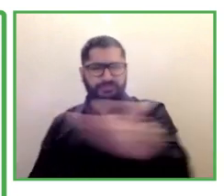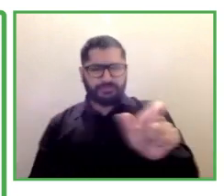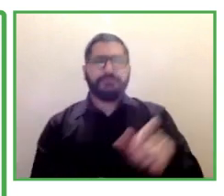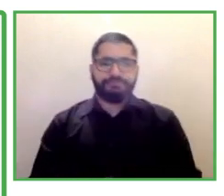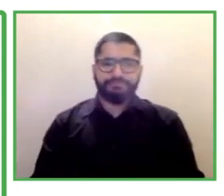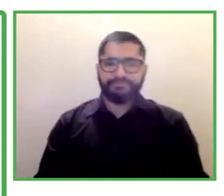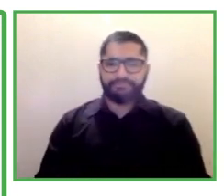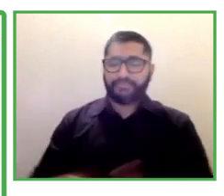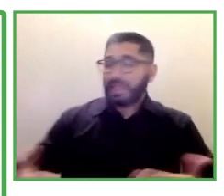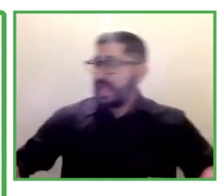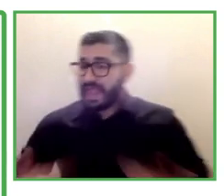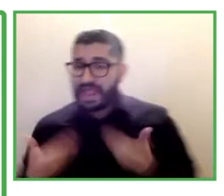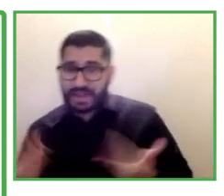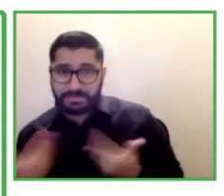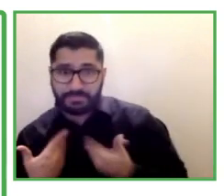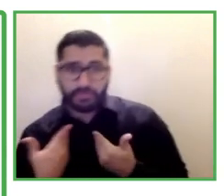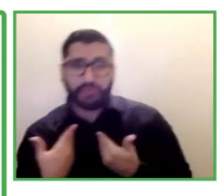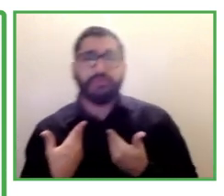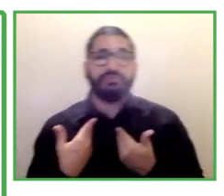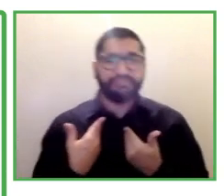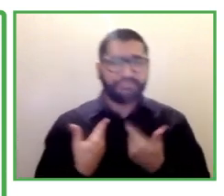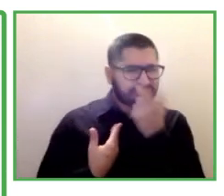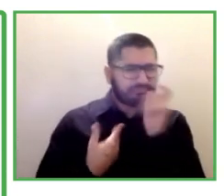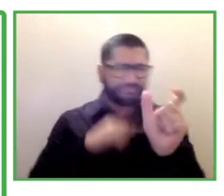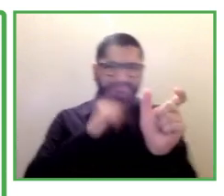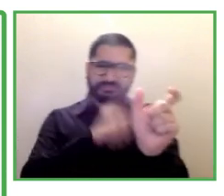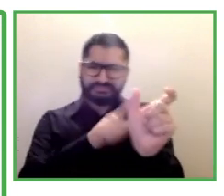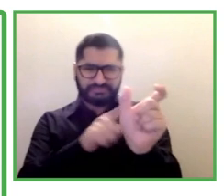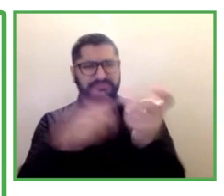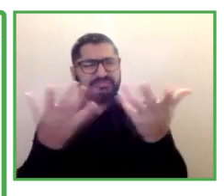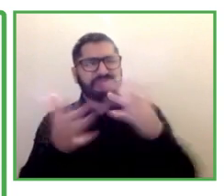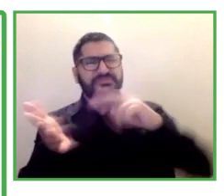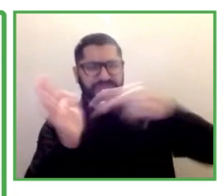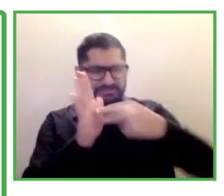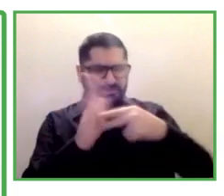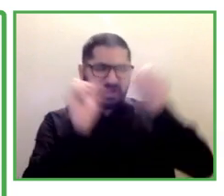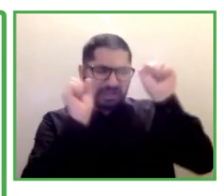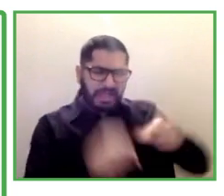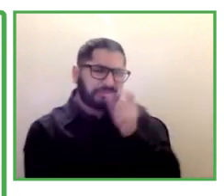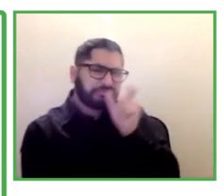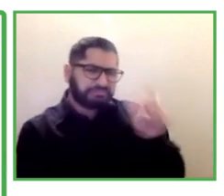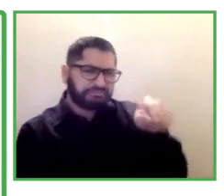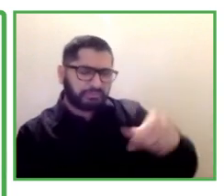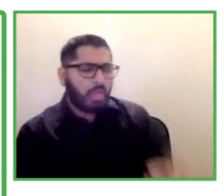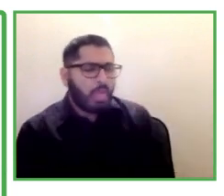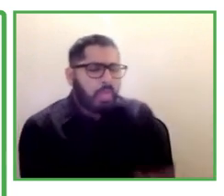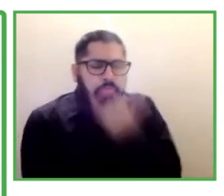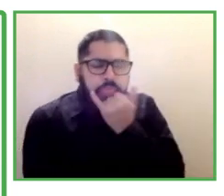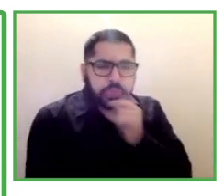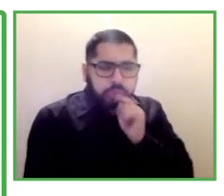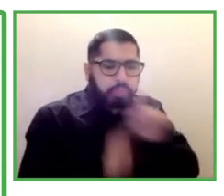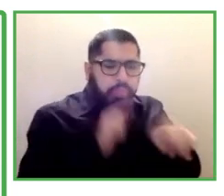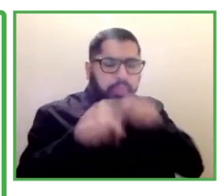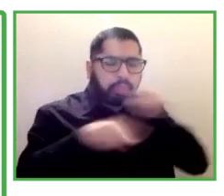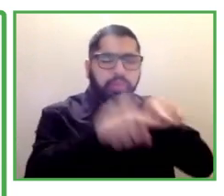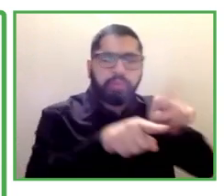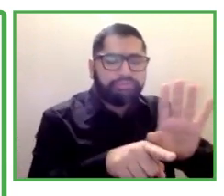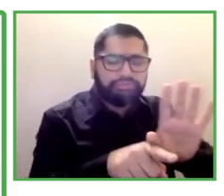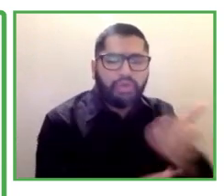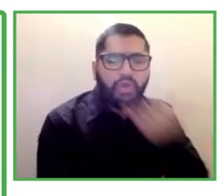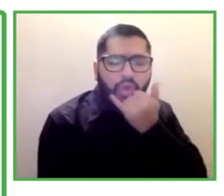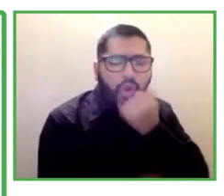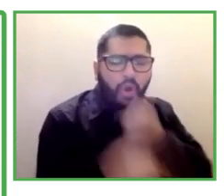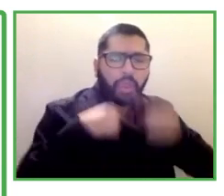I always love the reactions of people when I explain to them where the word handicapped came from. Handicapped is hand in cap.